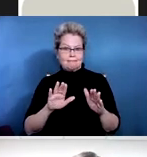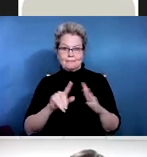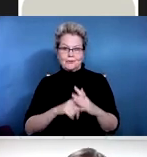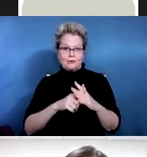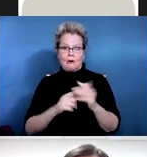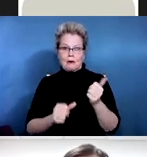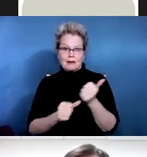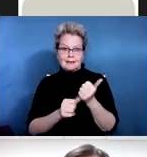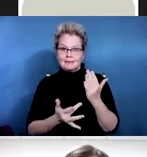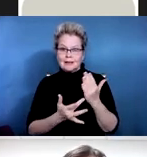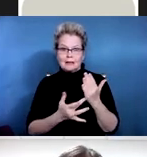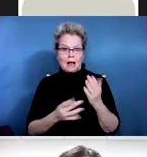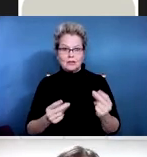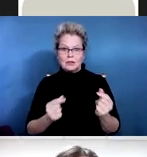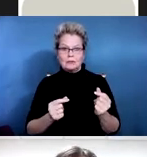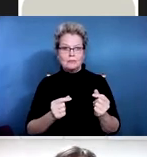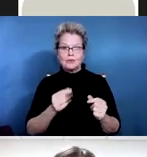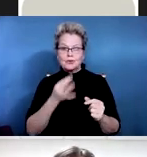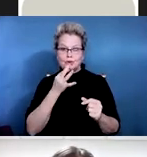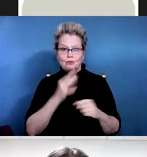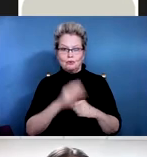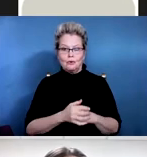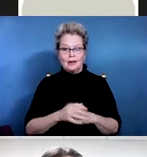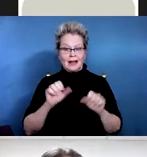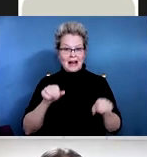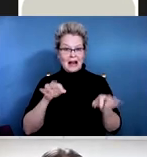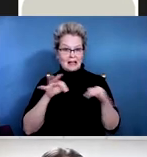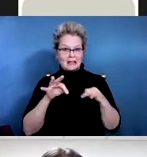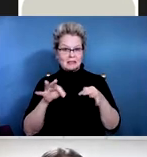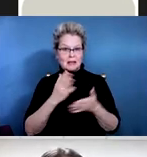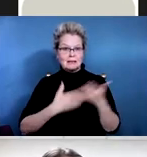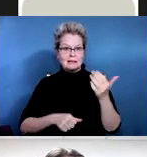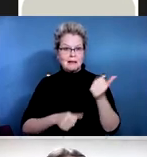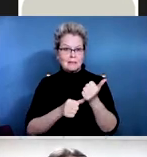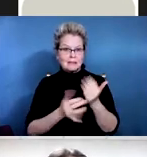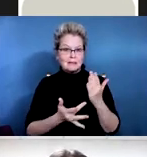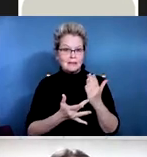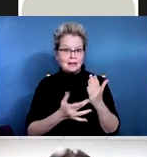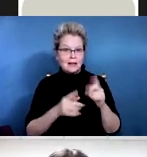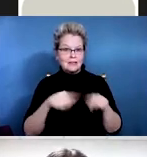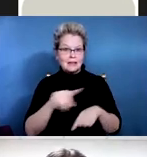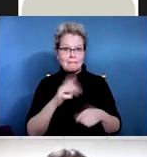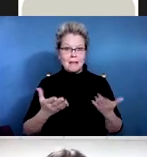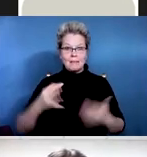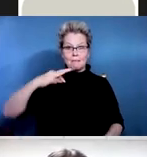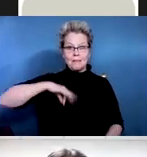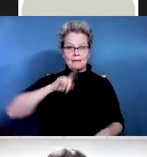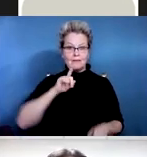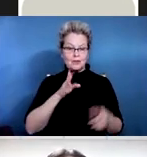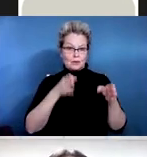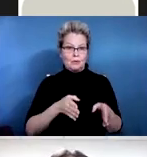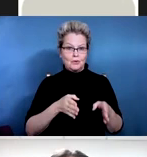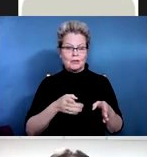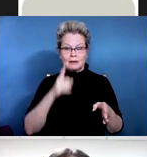conversations with patients, I can explain to them some assistive technology that they might be able to use. And because we have access to it in our facility,